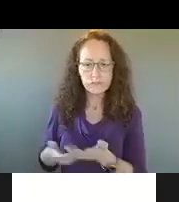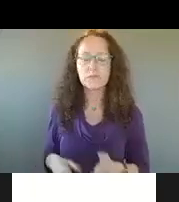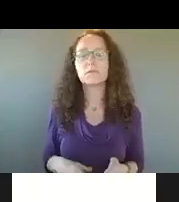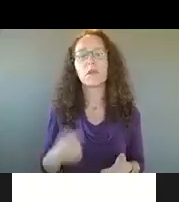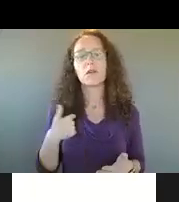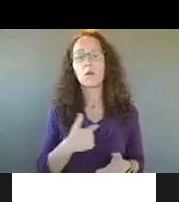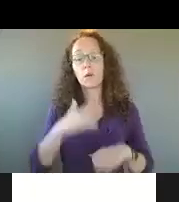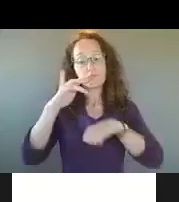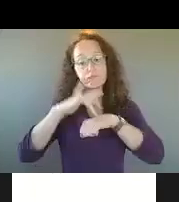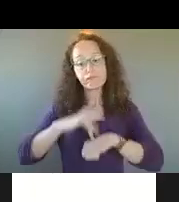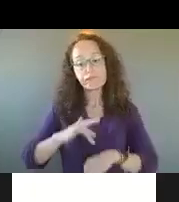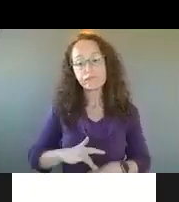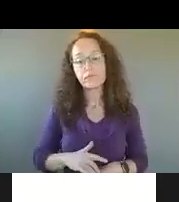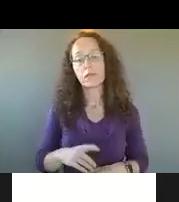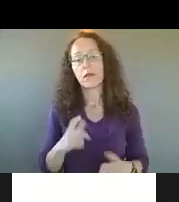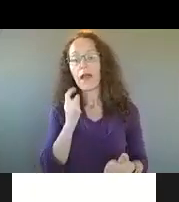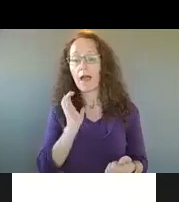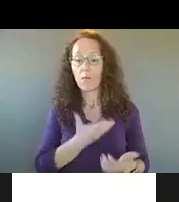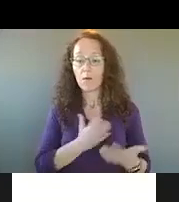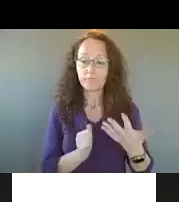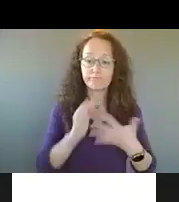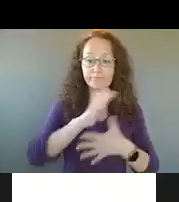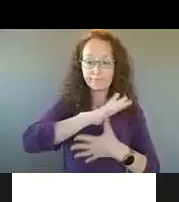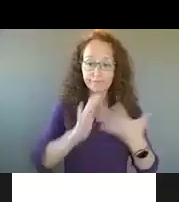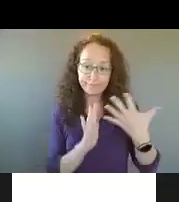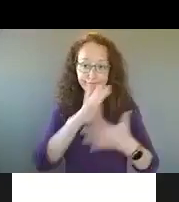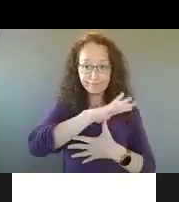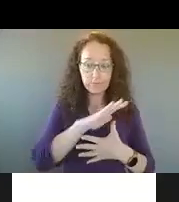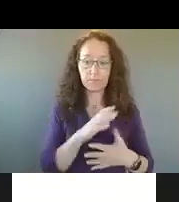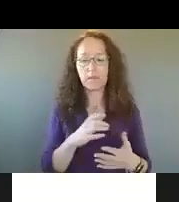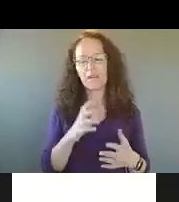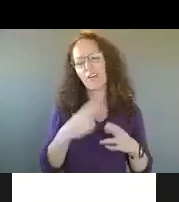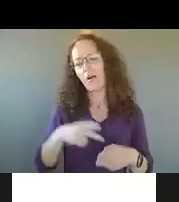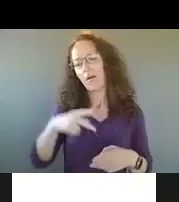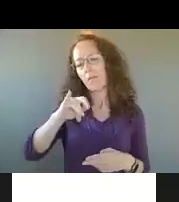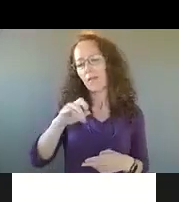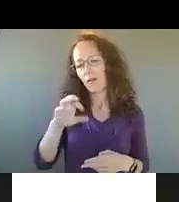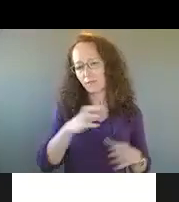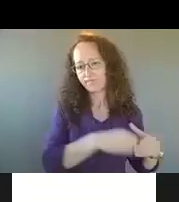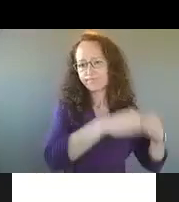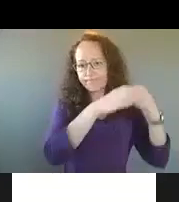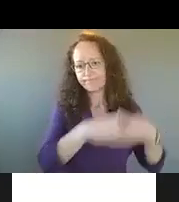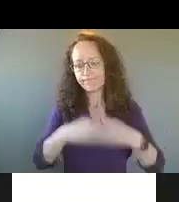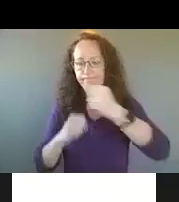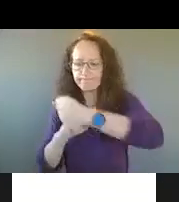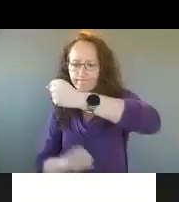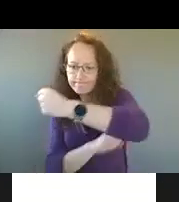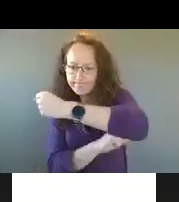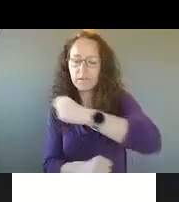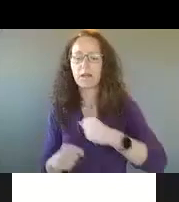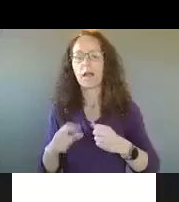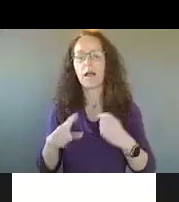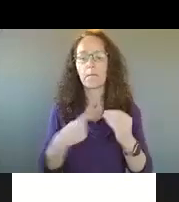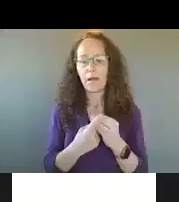of the priority buckets, the pillars what we refer to them as around the reimagined community safety work. We